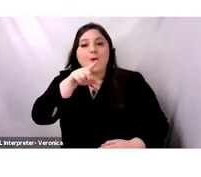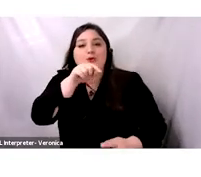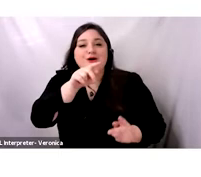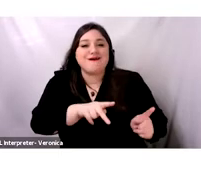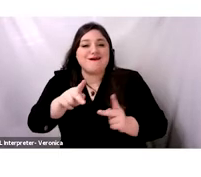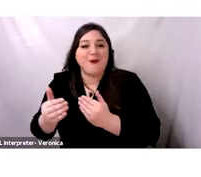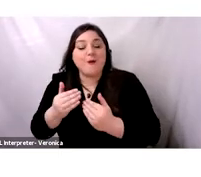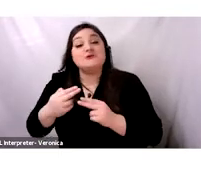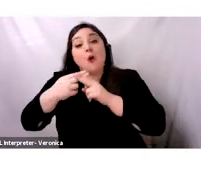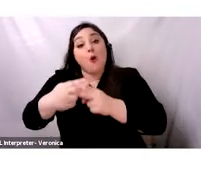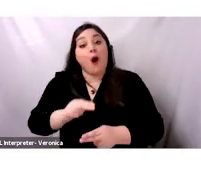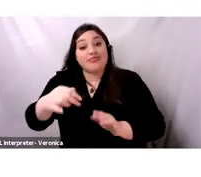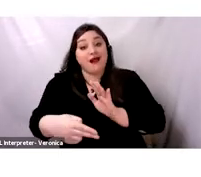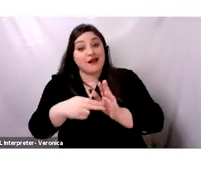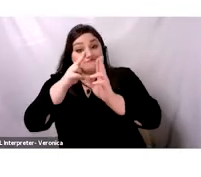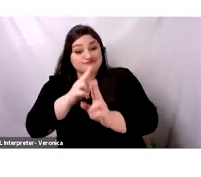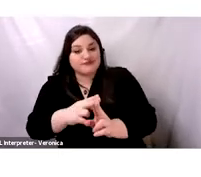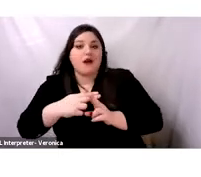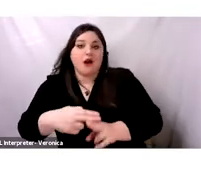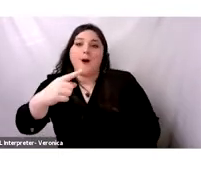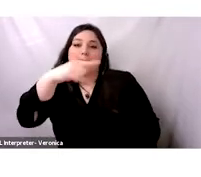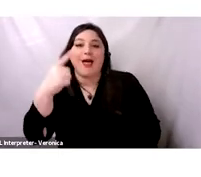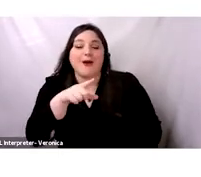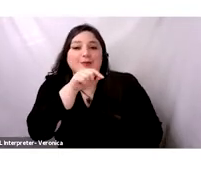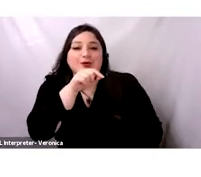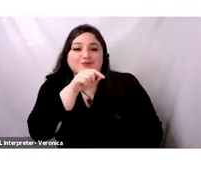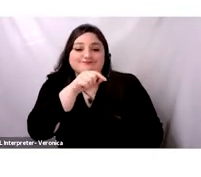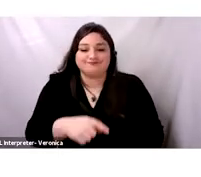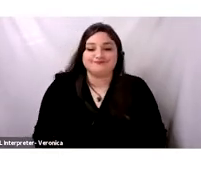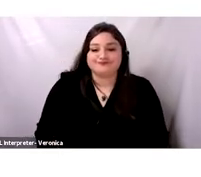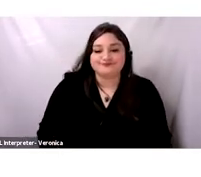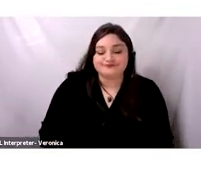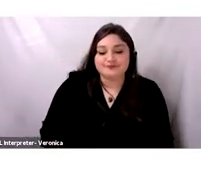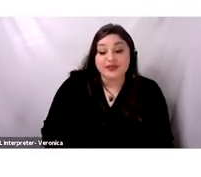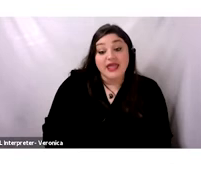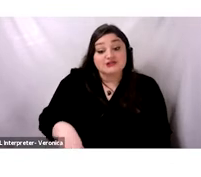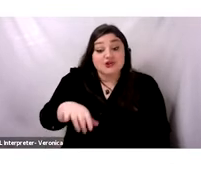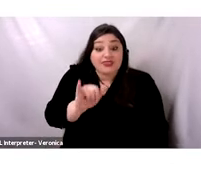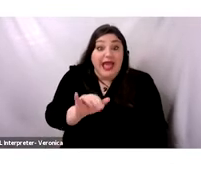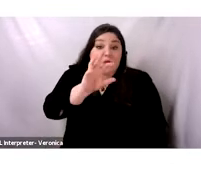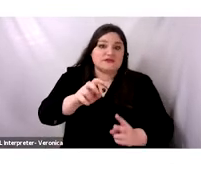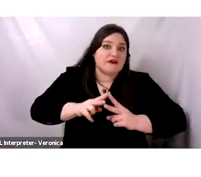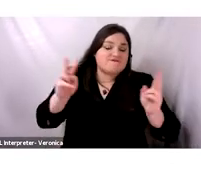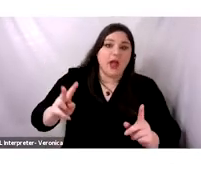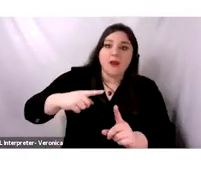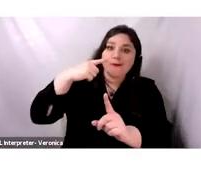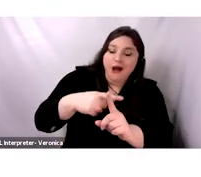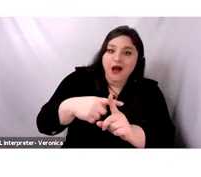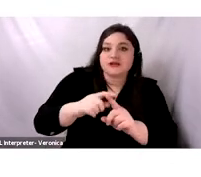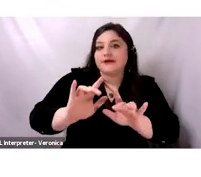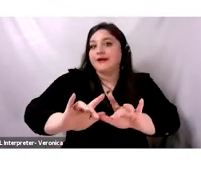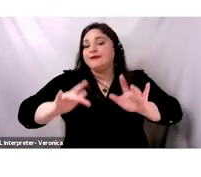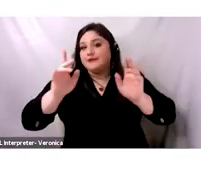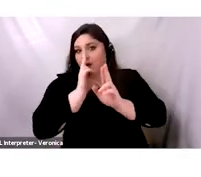And this was a very good thing in Abbasid Baghdad. This is an artistic rendering of him.